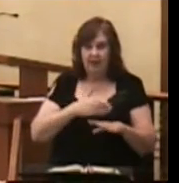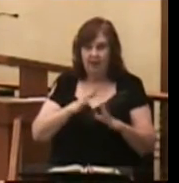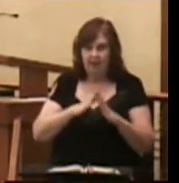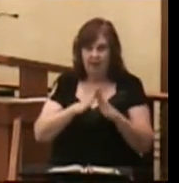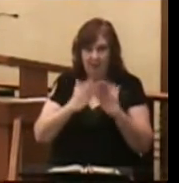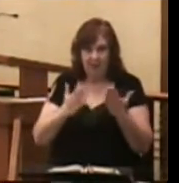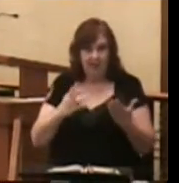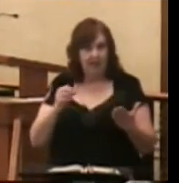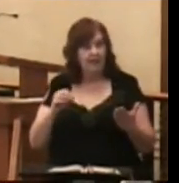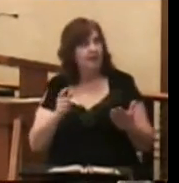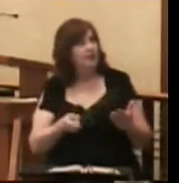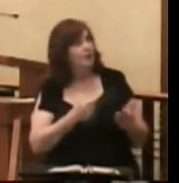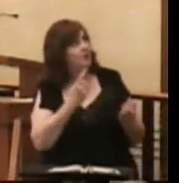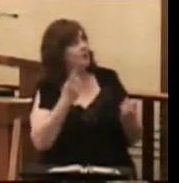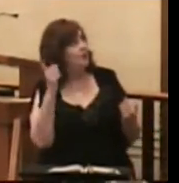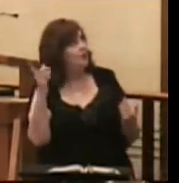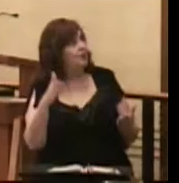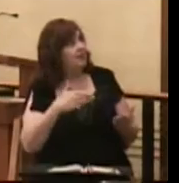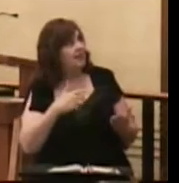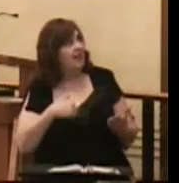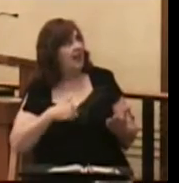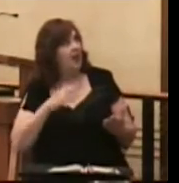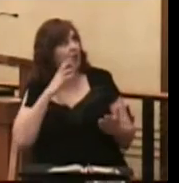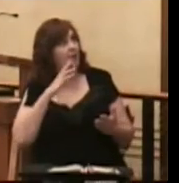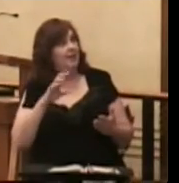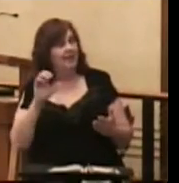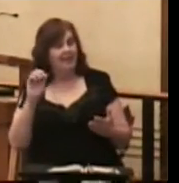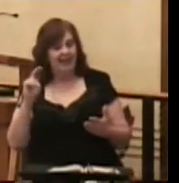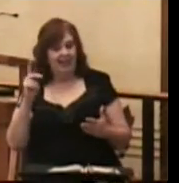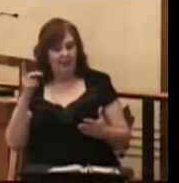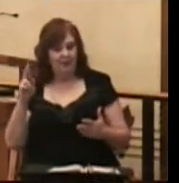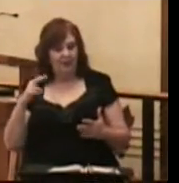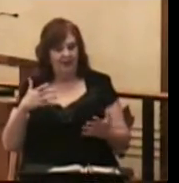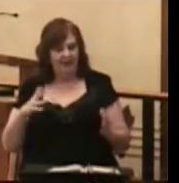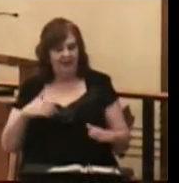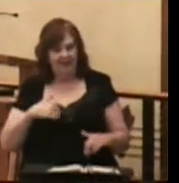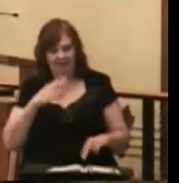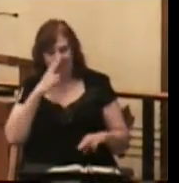the screens, that which you sing, I will be the cantor. Let's have fun as we listen to God. Let's Thank